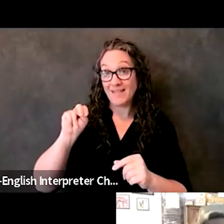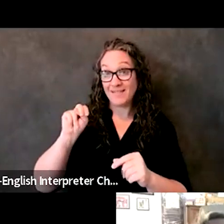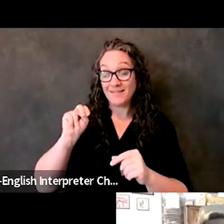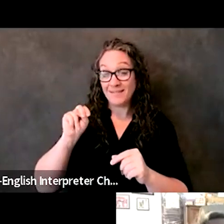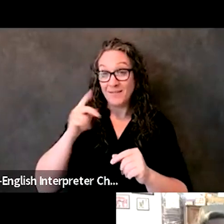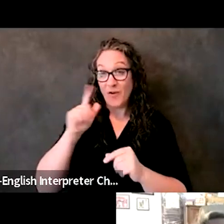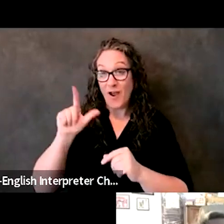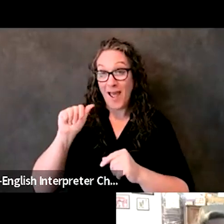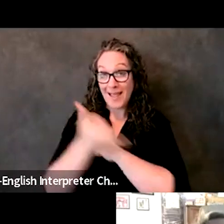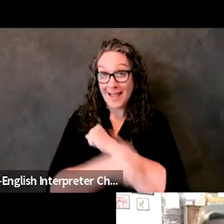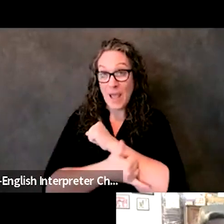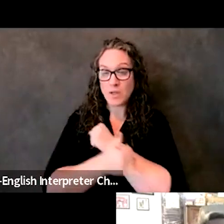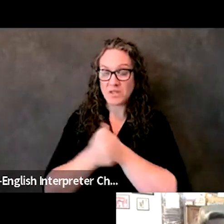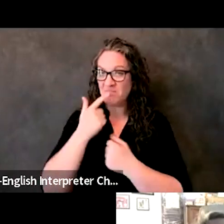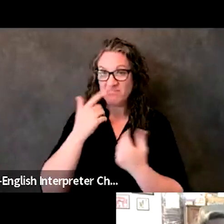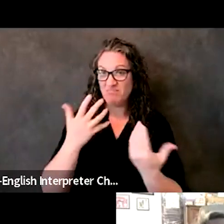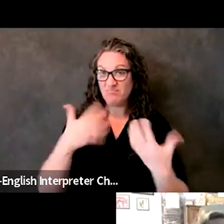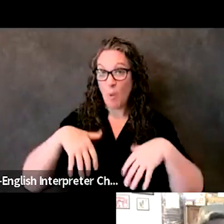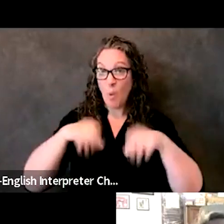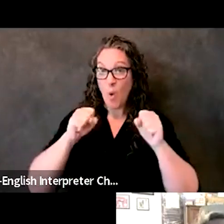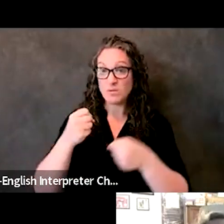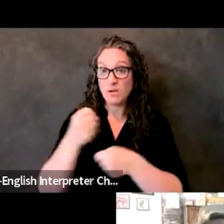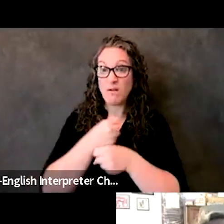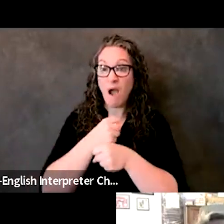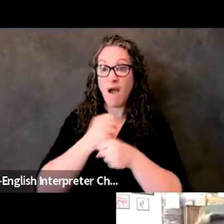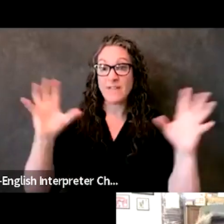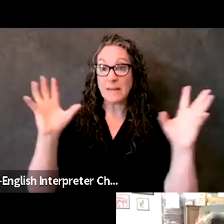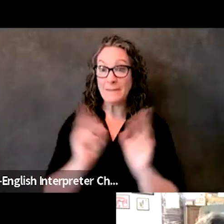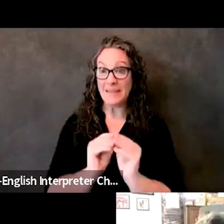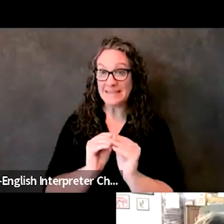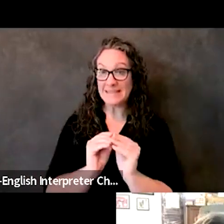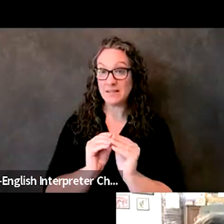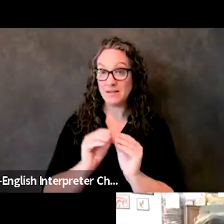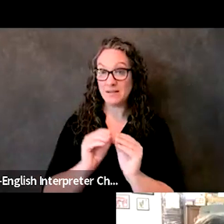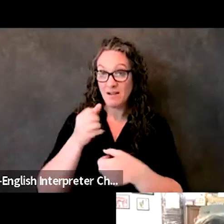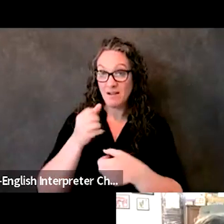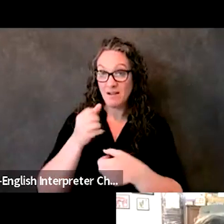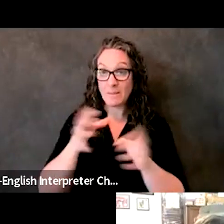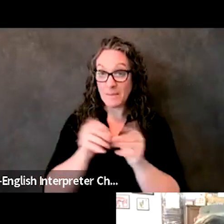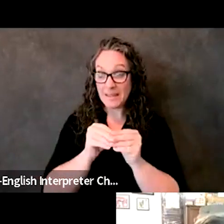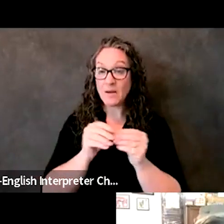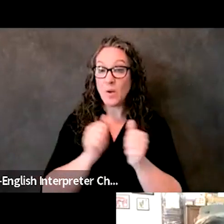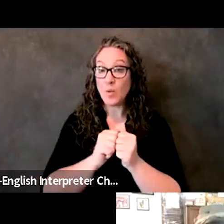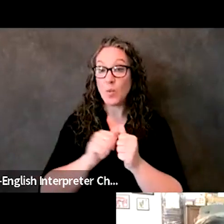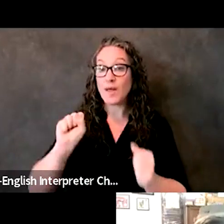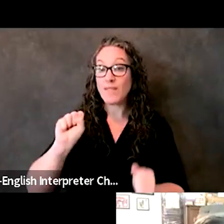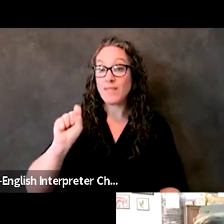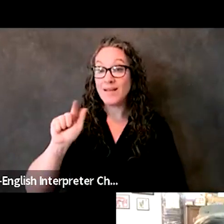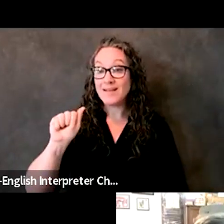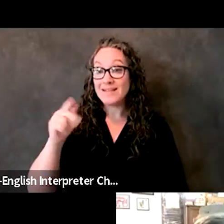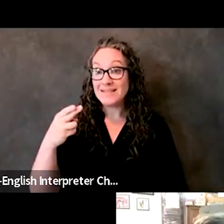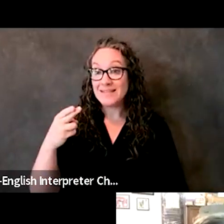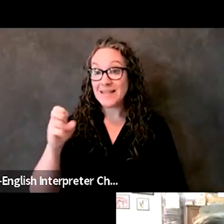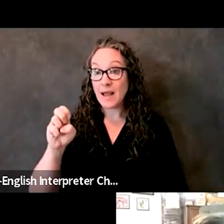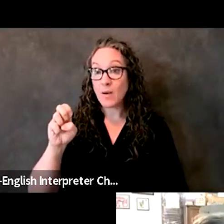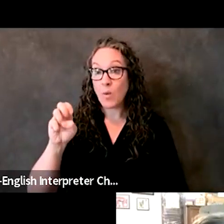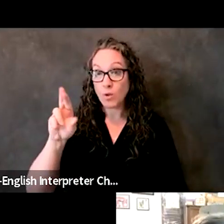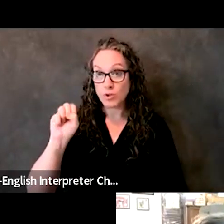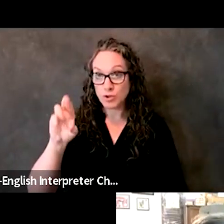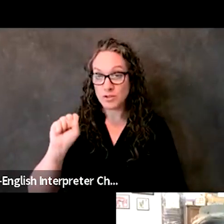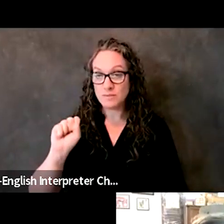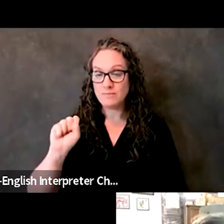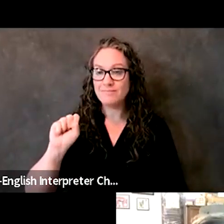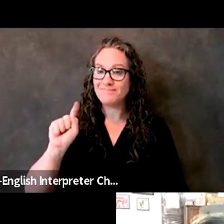with, uh, my AFN stakeholder group partners. Uh, it would just be one-on-one. How are you doing? Uh, I found out, uh, one of my